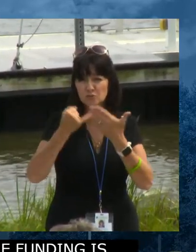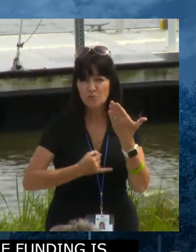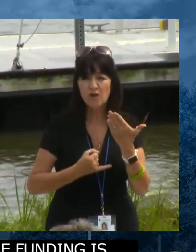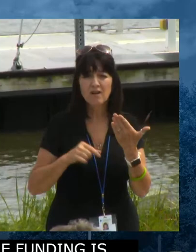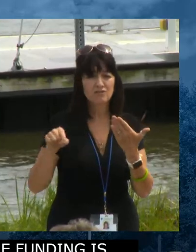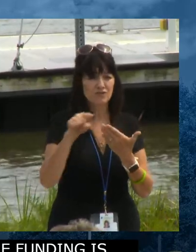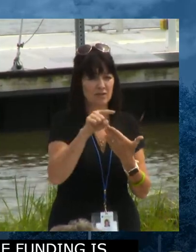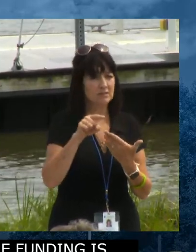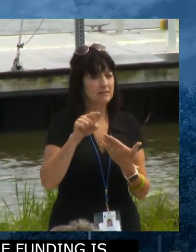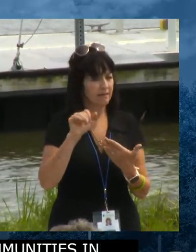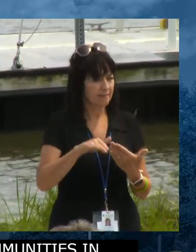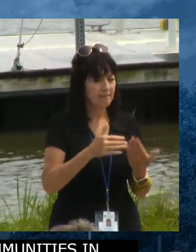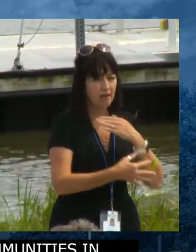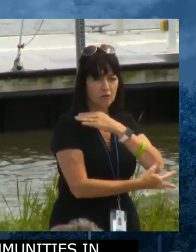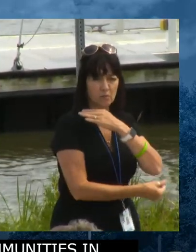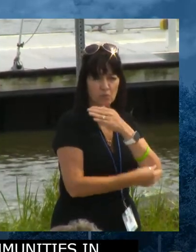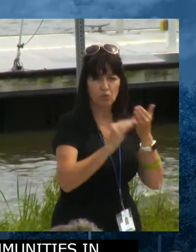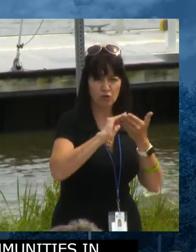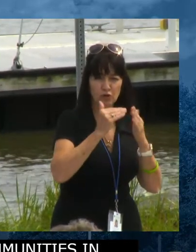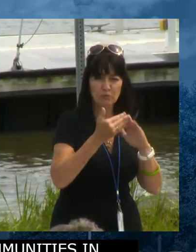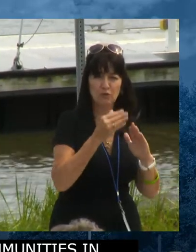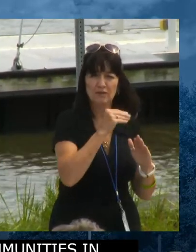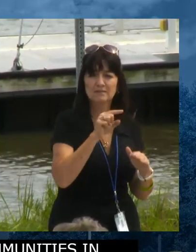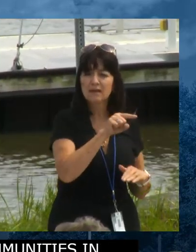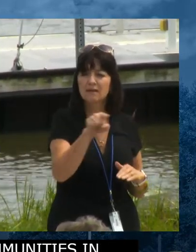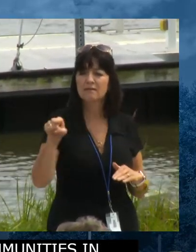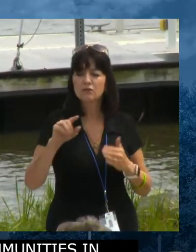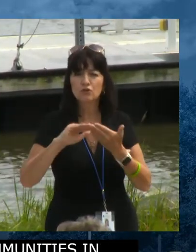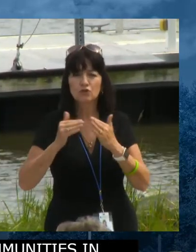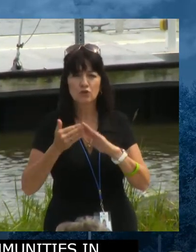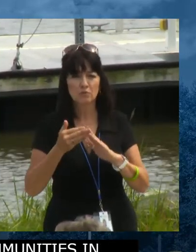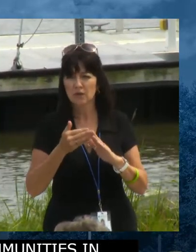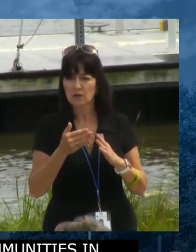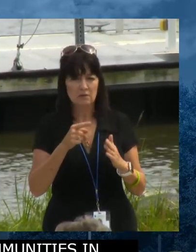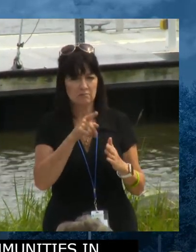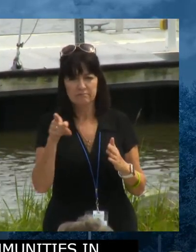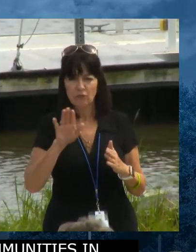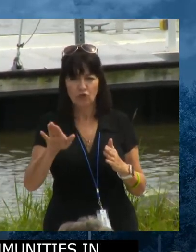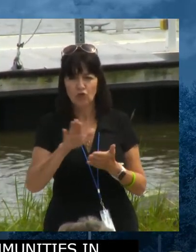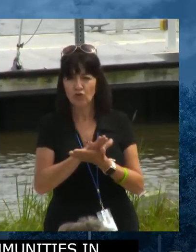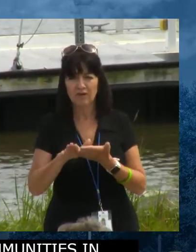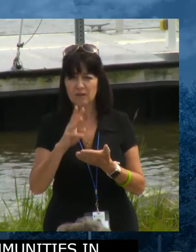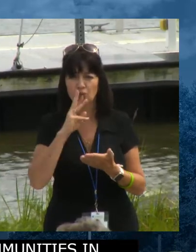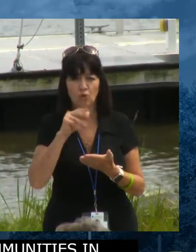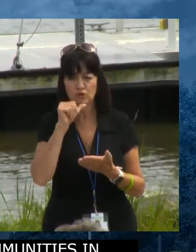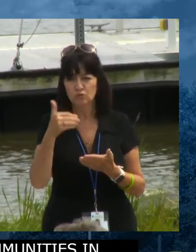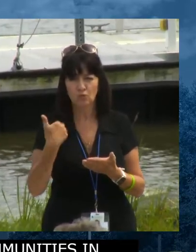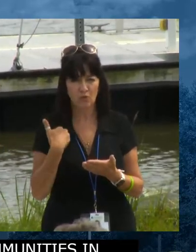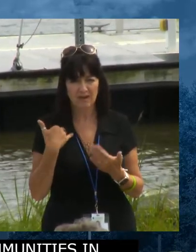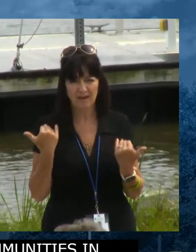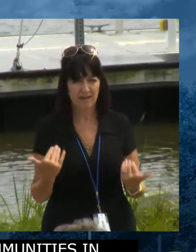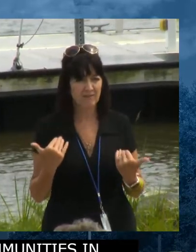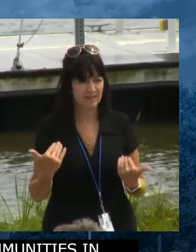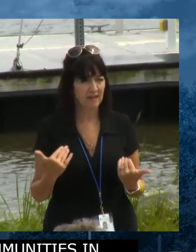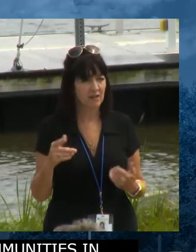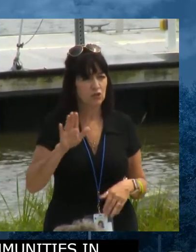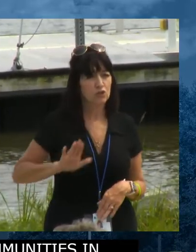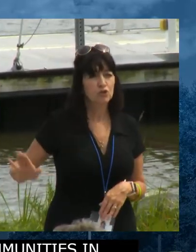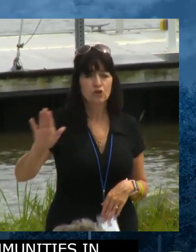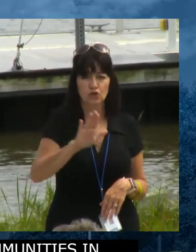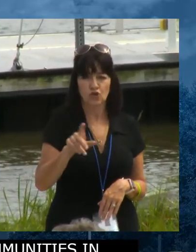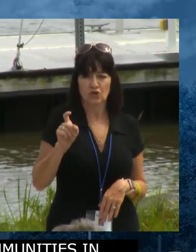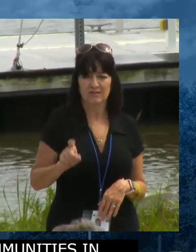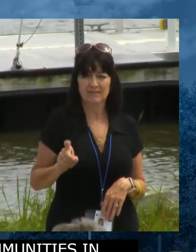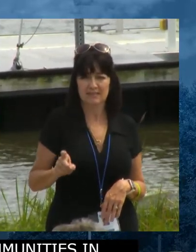in low-income communities and those that don't have access right now to clean water. It's these voices that need to be heard and are heard,